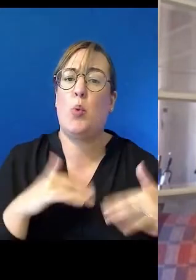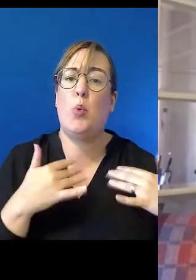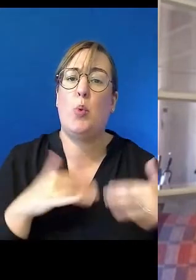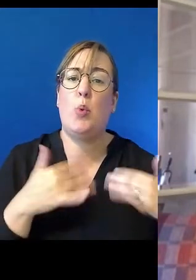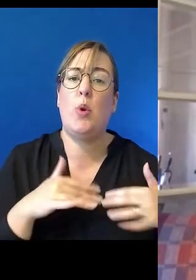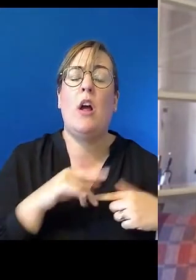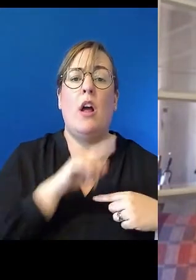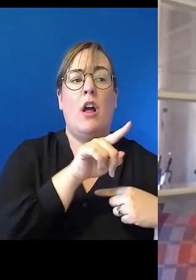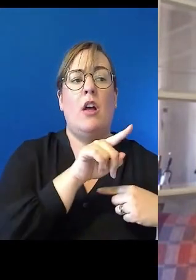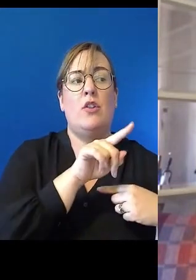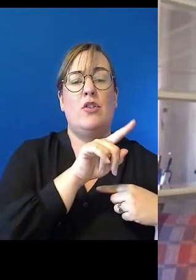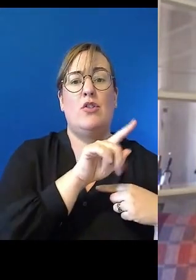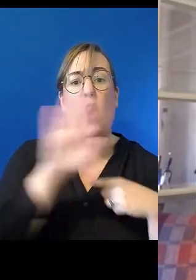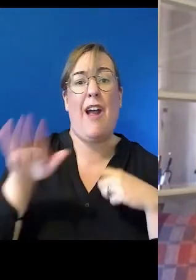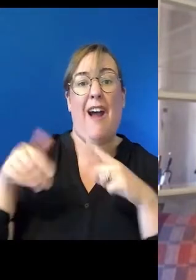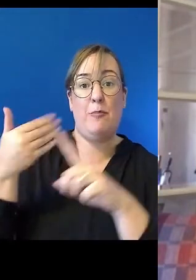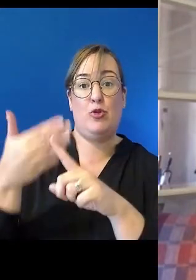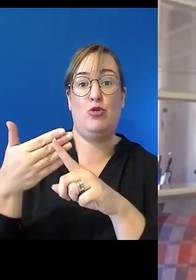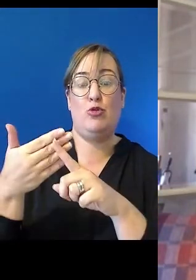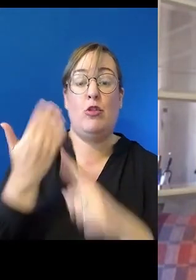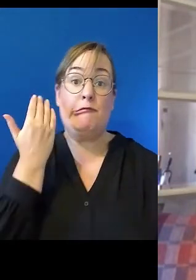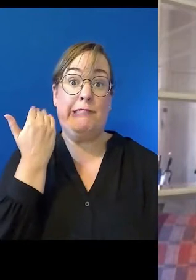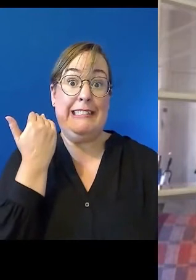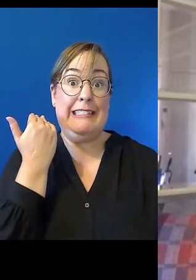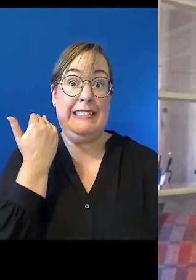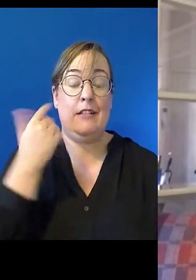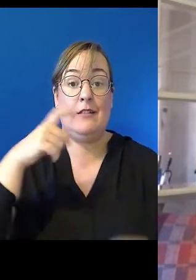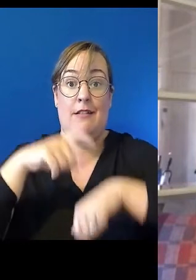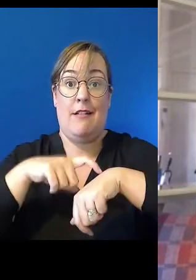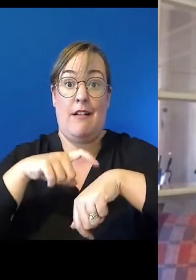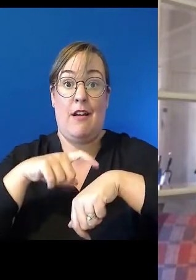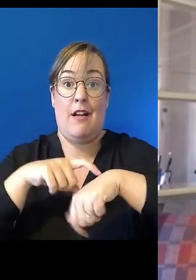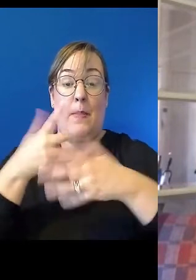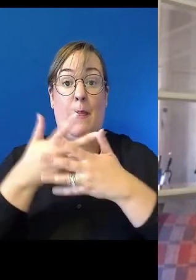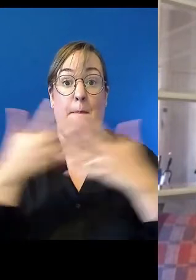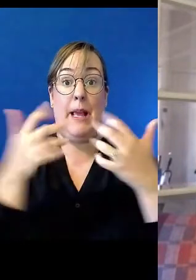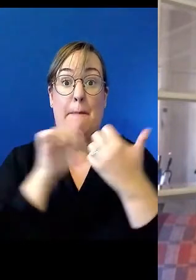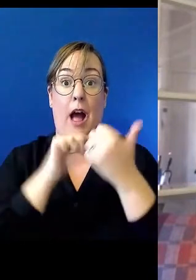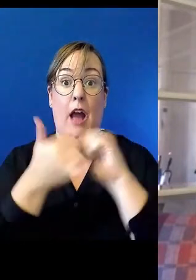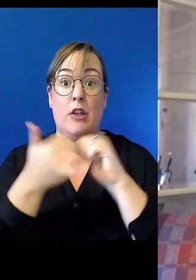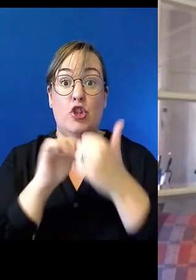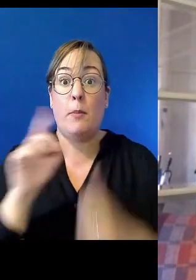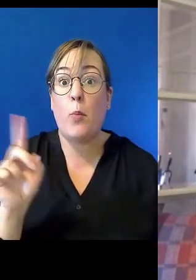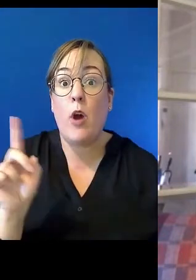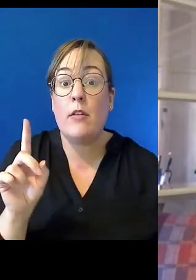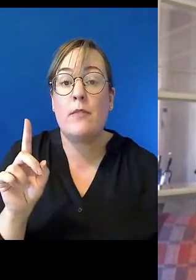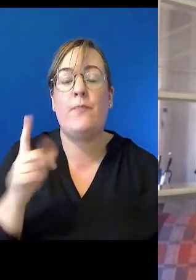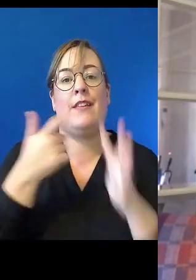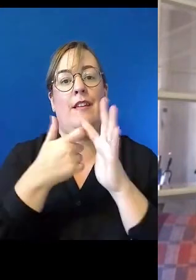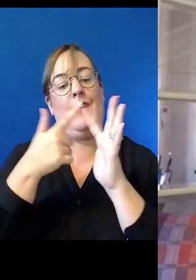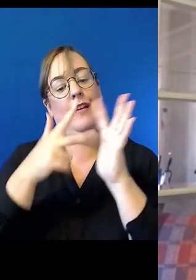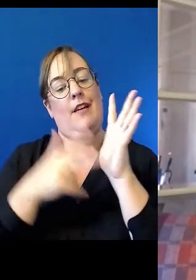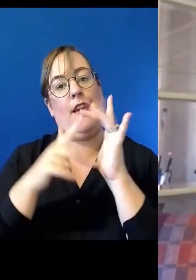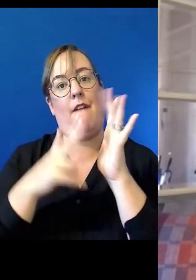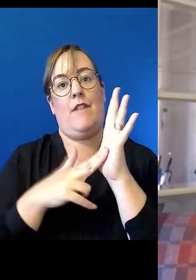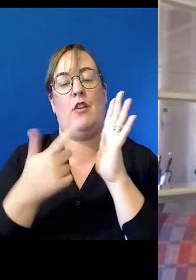In more recent times, you know, one of the big partnerships was what Kevin Rudd, as Prime Minister